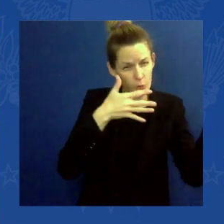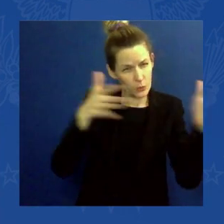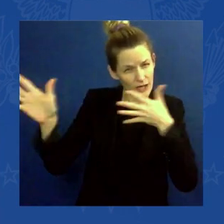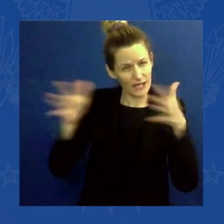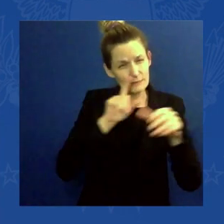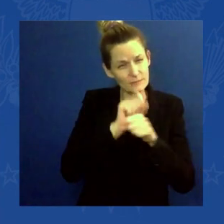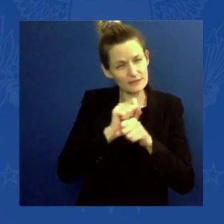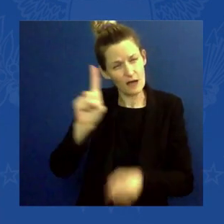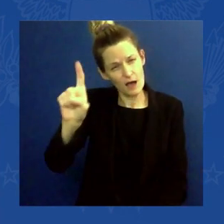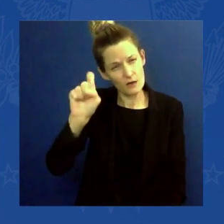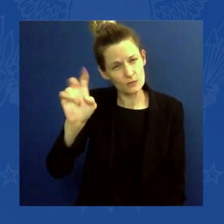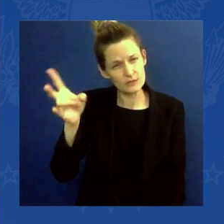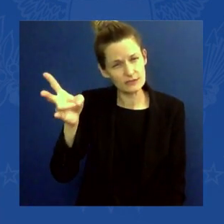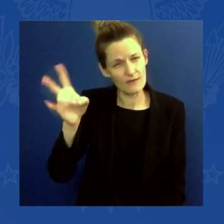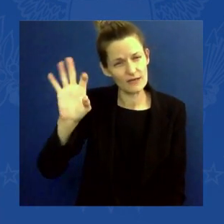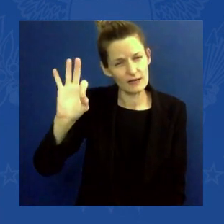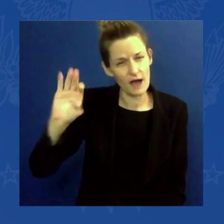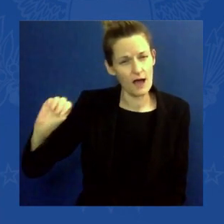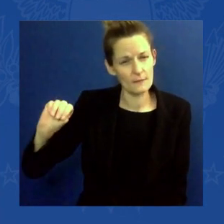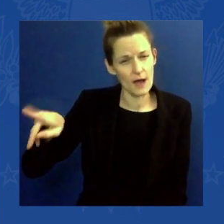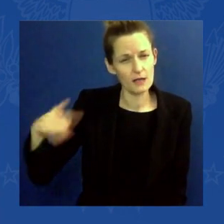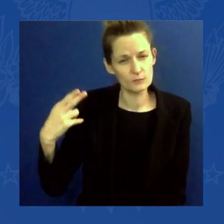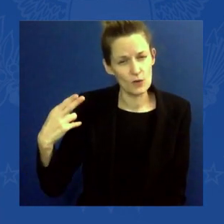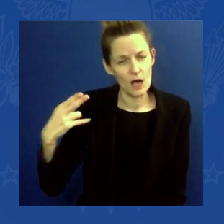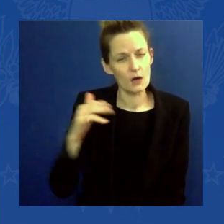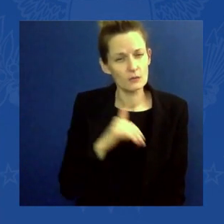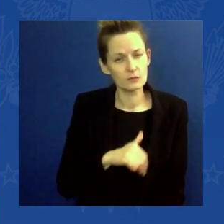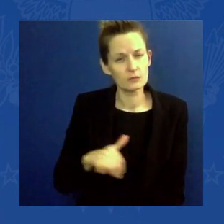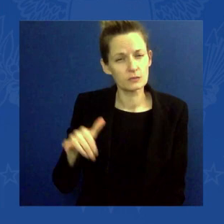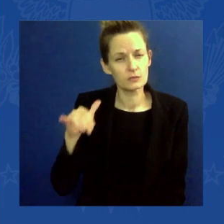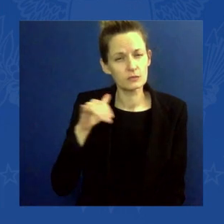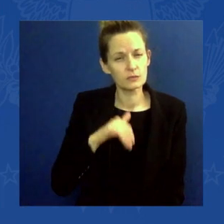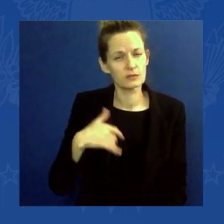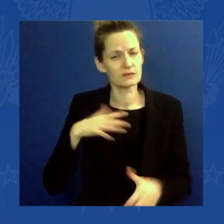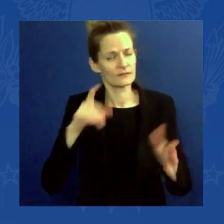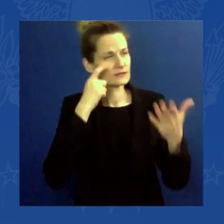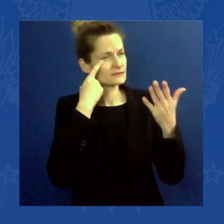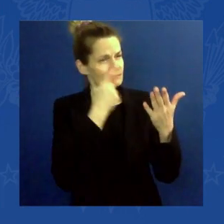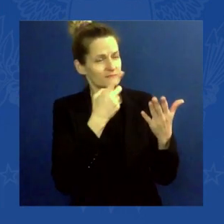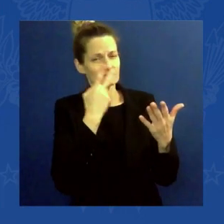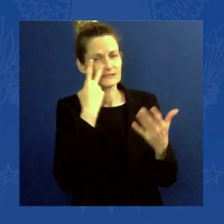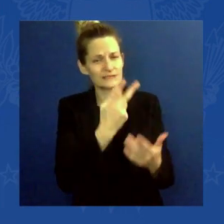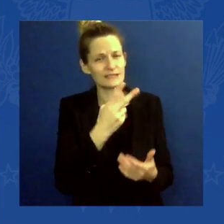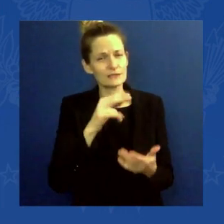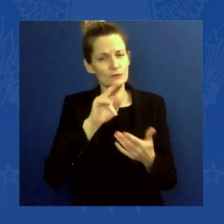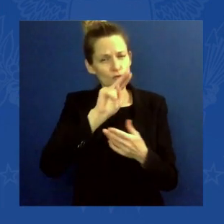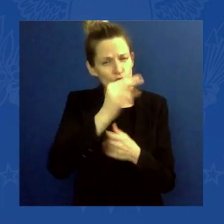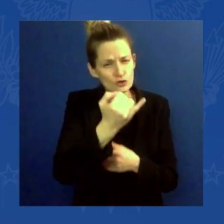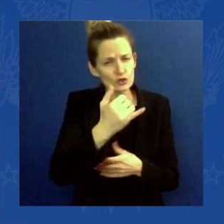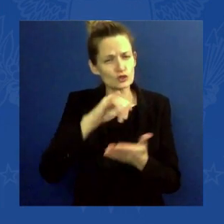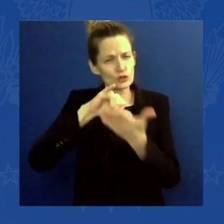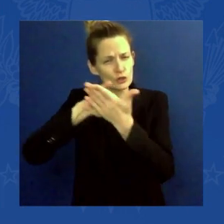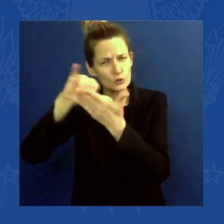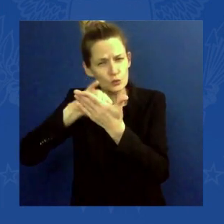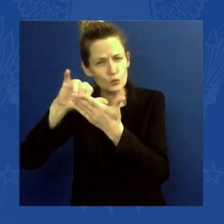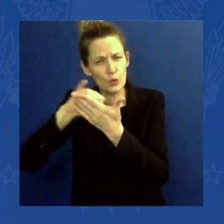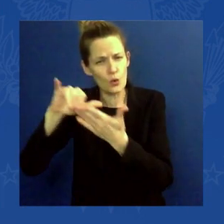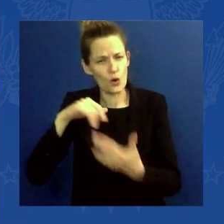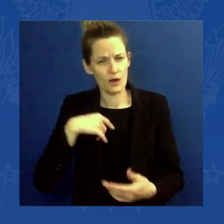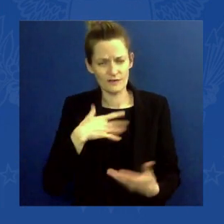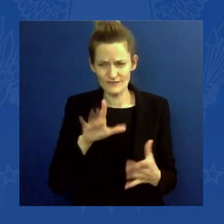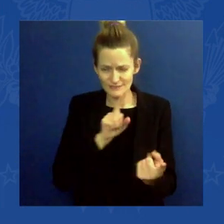New Jersey and New York, walking down the streets — main streets, meeting with families and first responders,